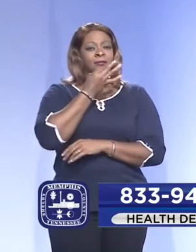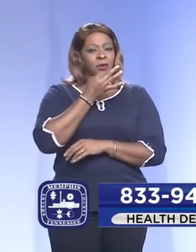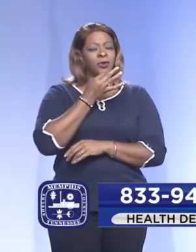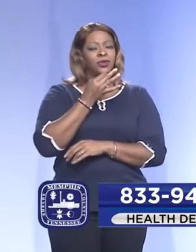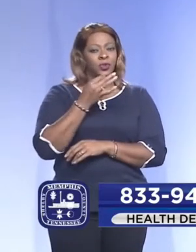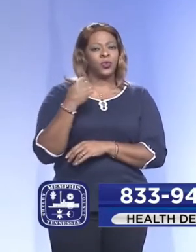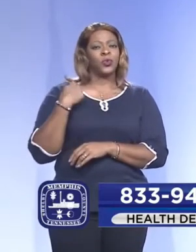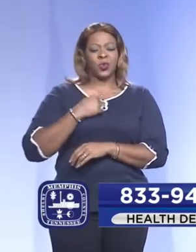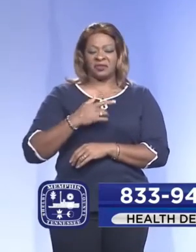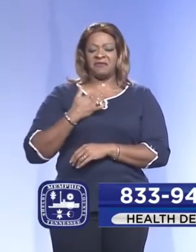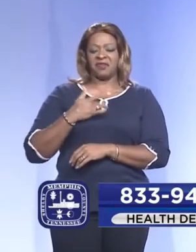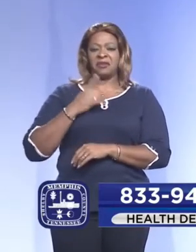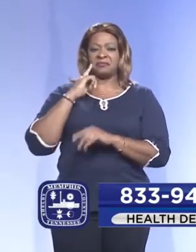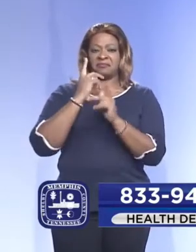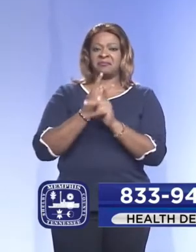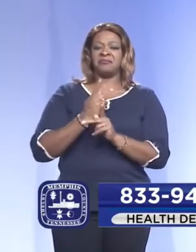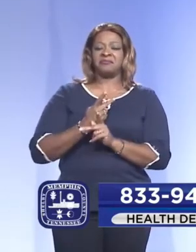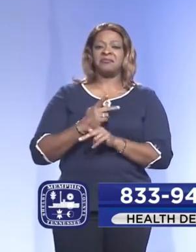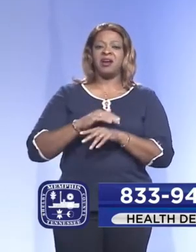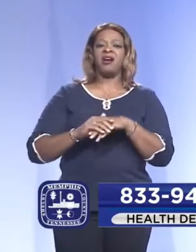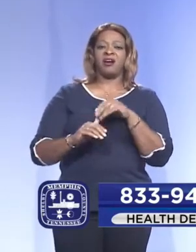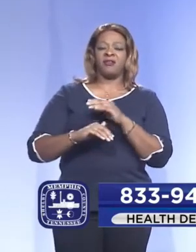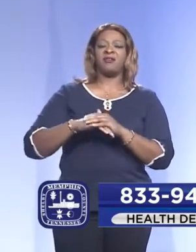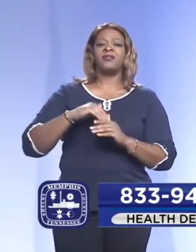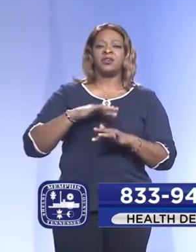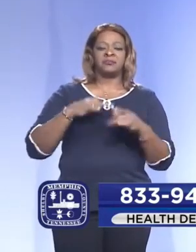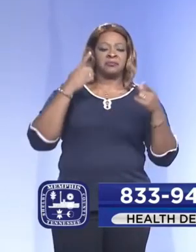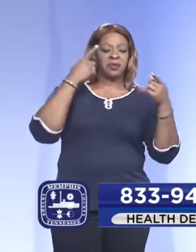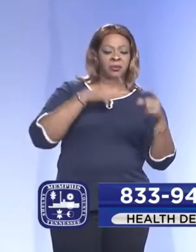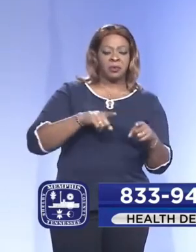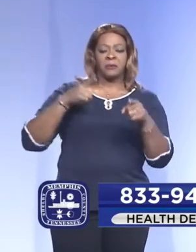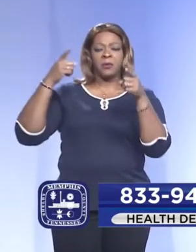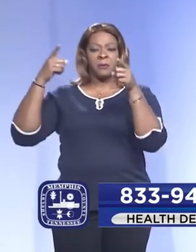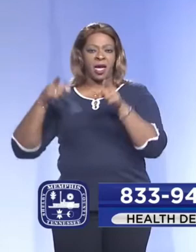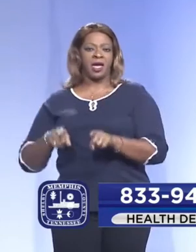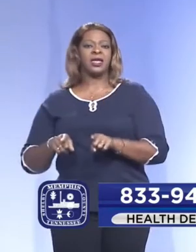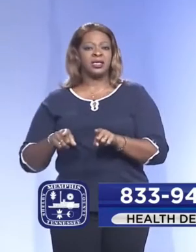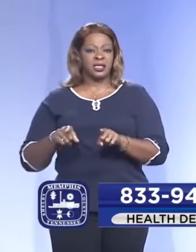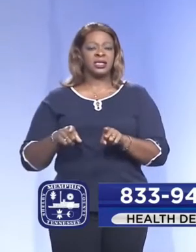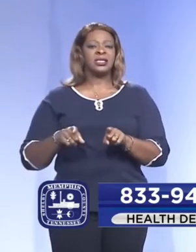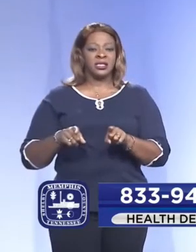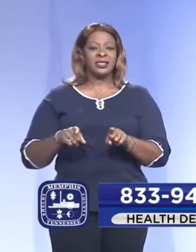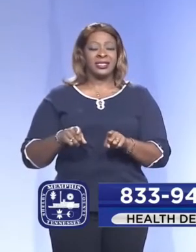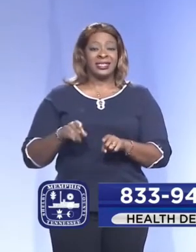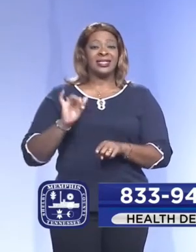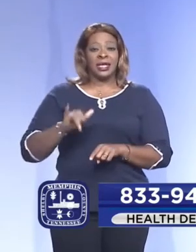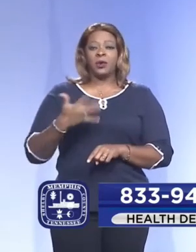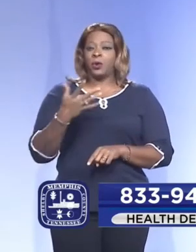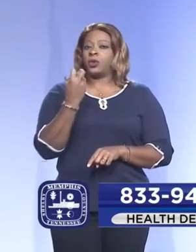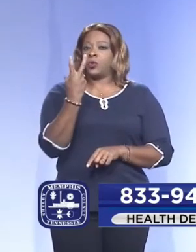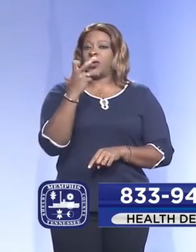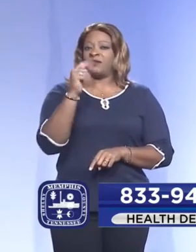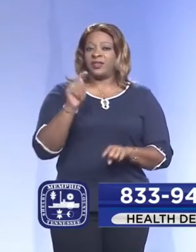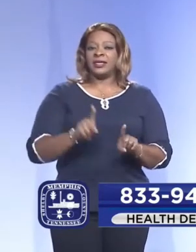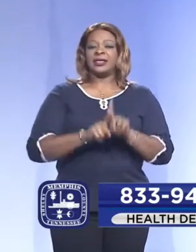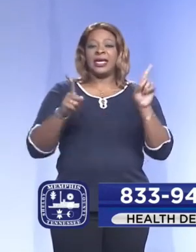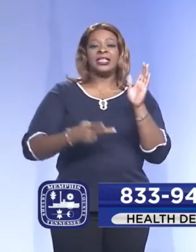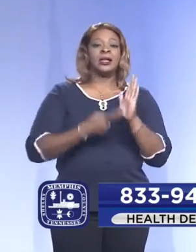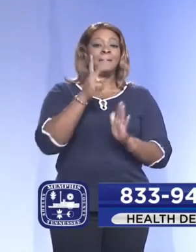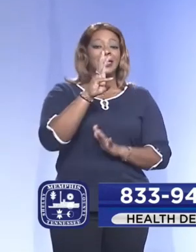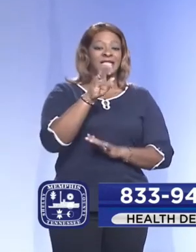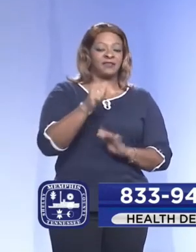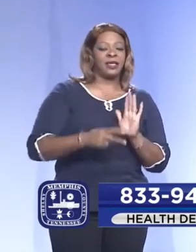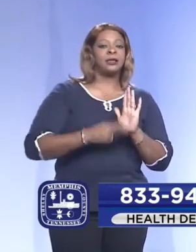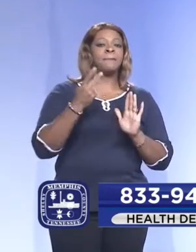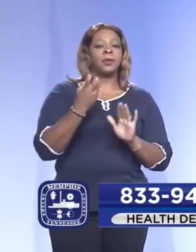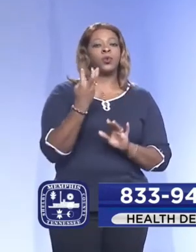we felt that a comfortable compromise would be 12 feet doubling what typically